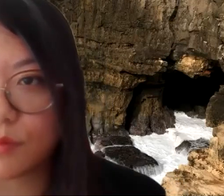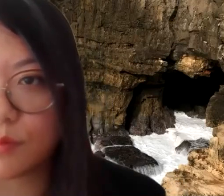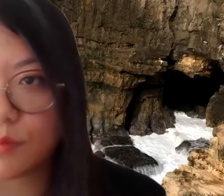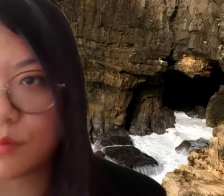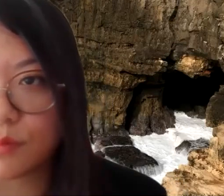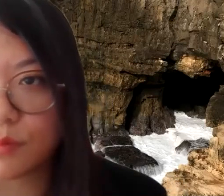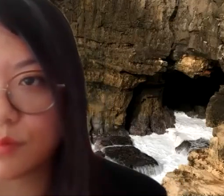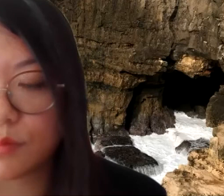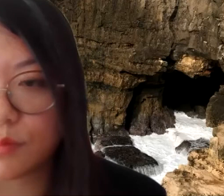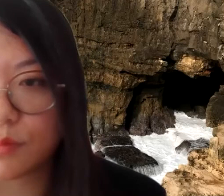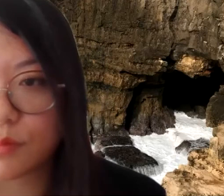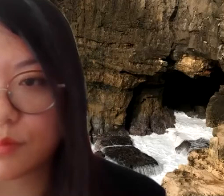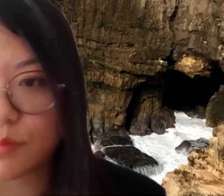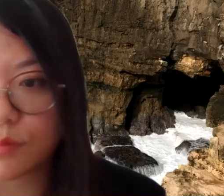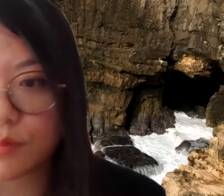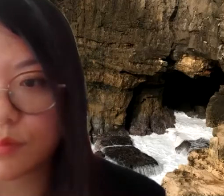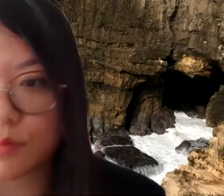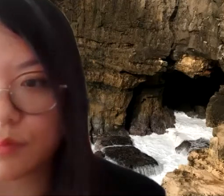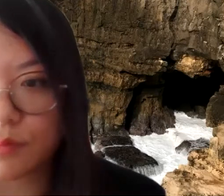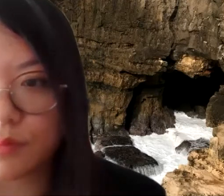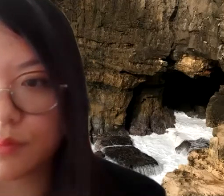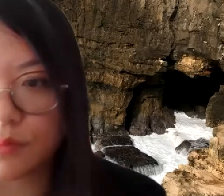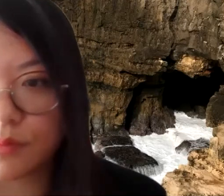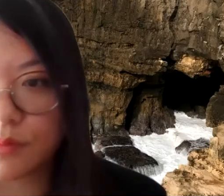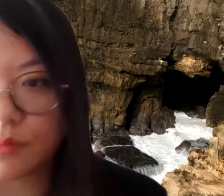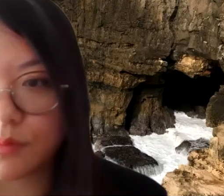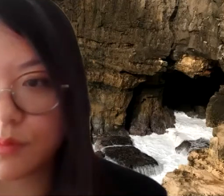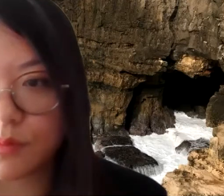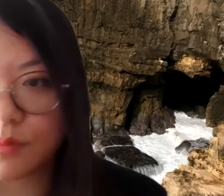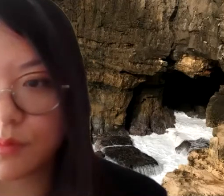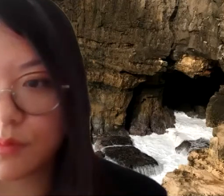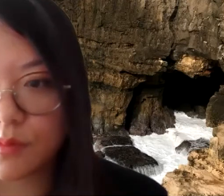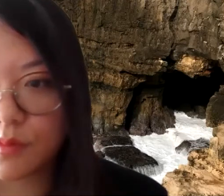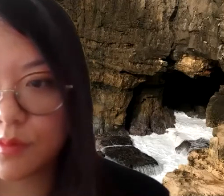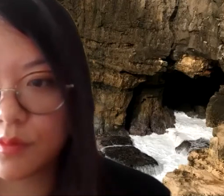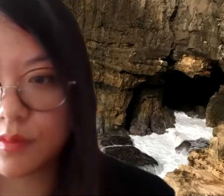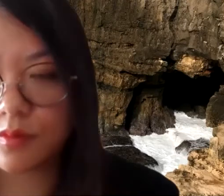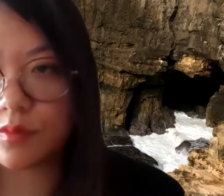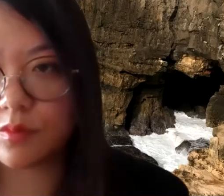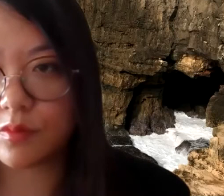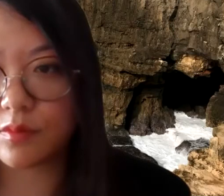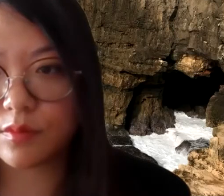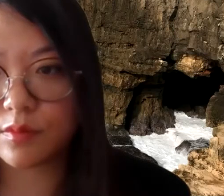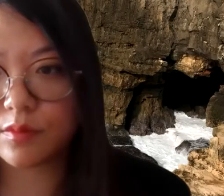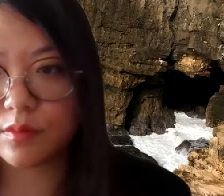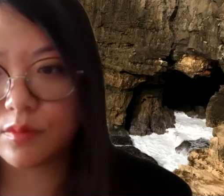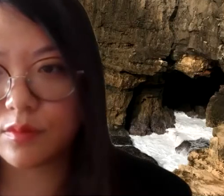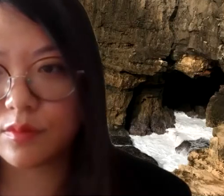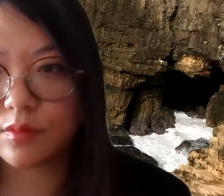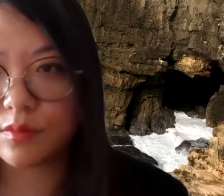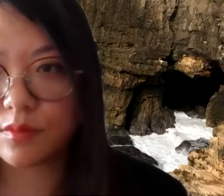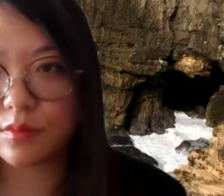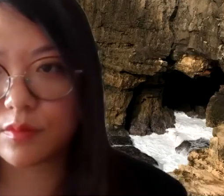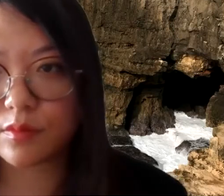I got your question about information about or having difficulties receiving free credit reports. In the chat box, I